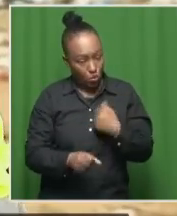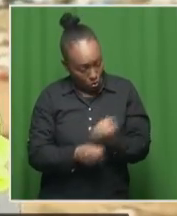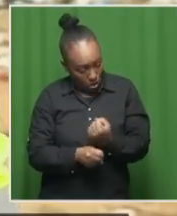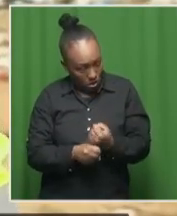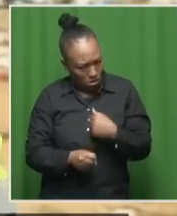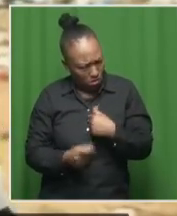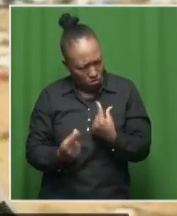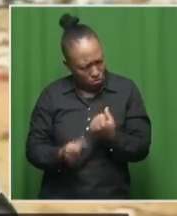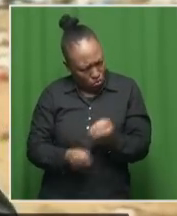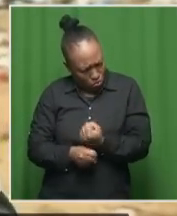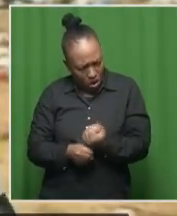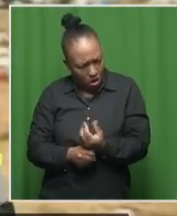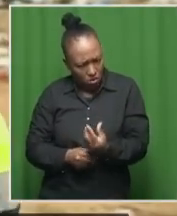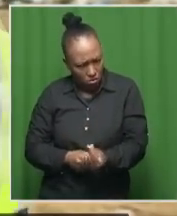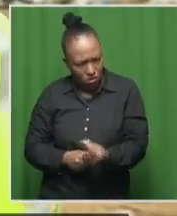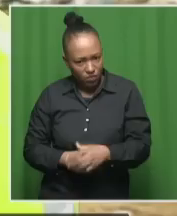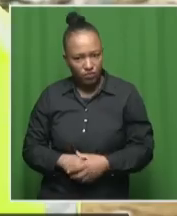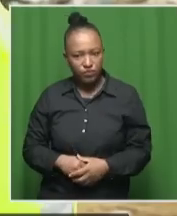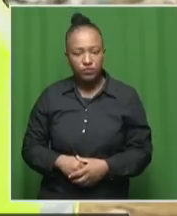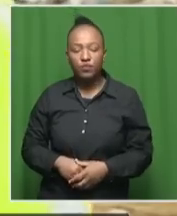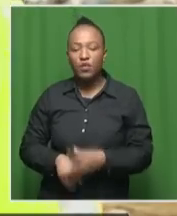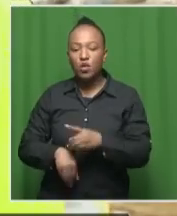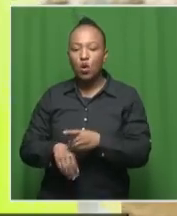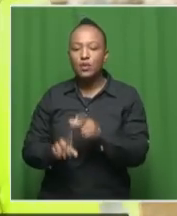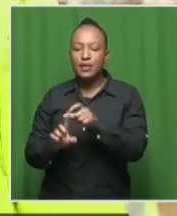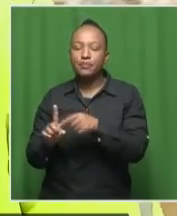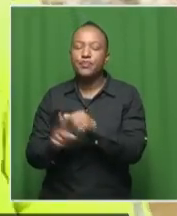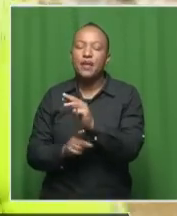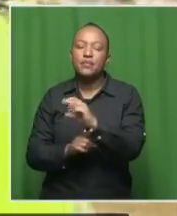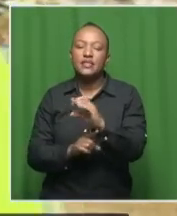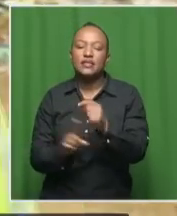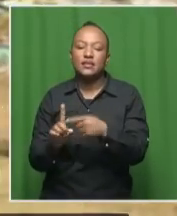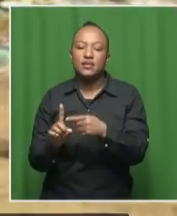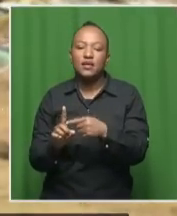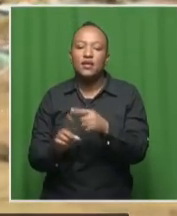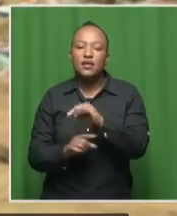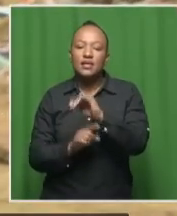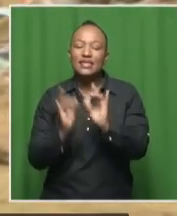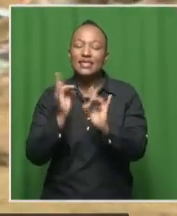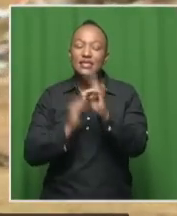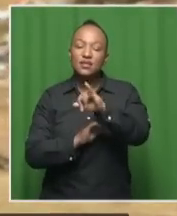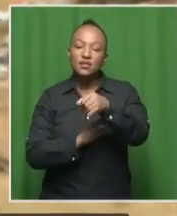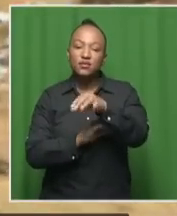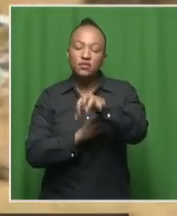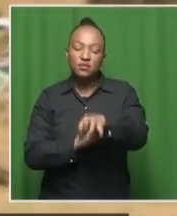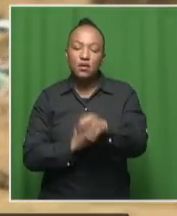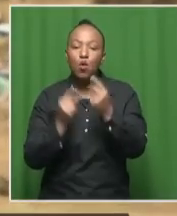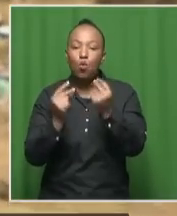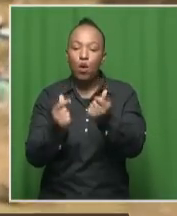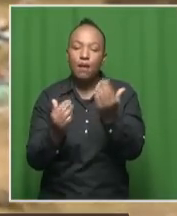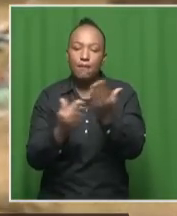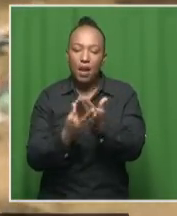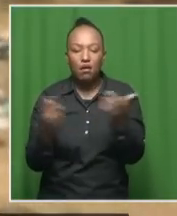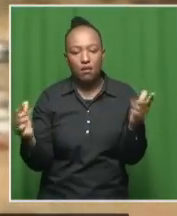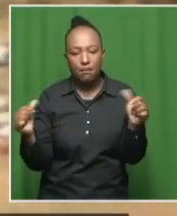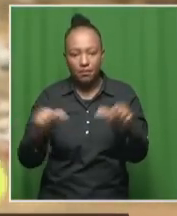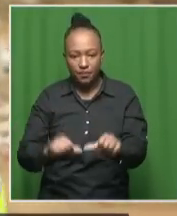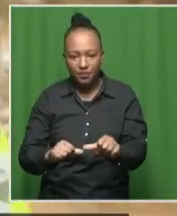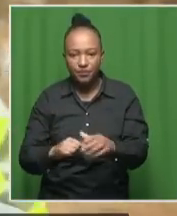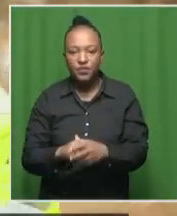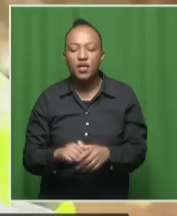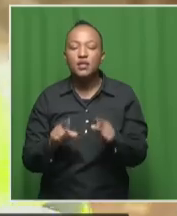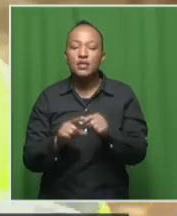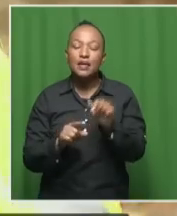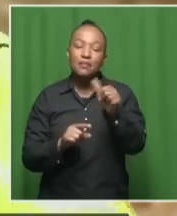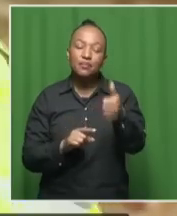Perfect. Yeah, we've been working. Dr. Chakou is, of course, the MMC for safety in the city of Johannesburg. We're going to take a quick break and then we're going to come back. We'll also